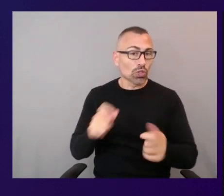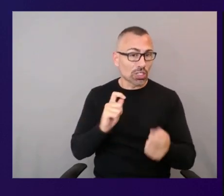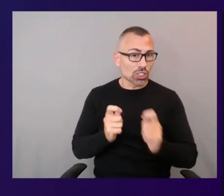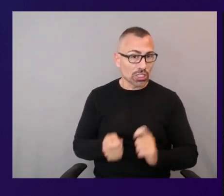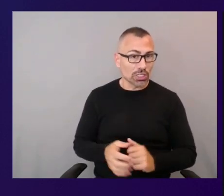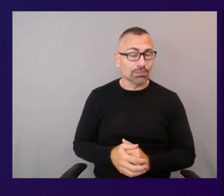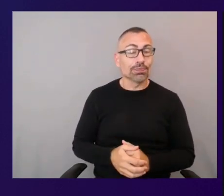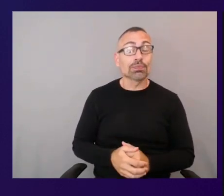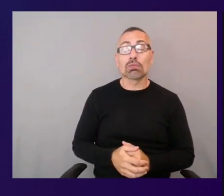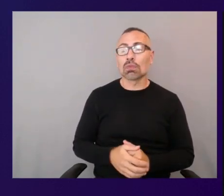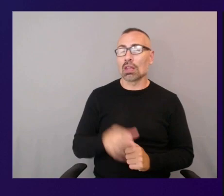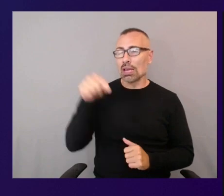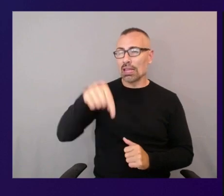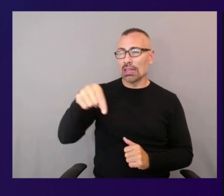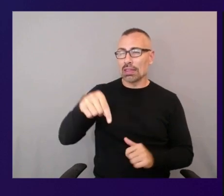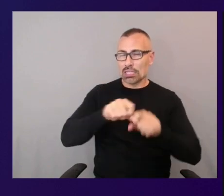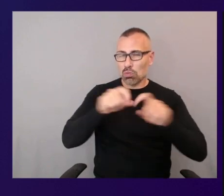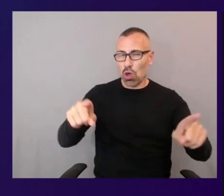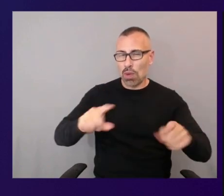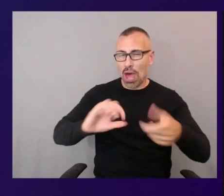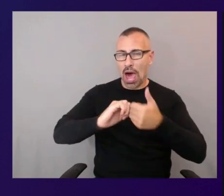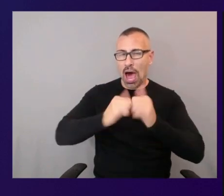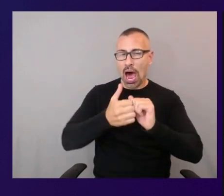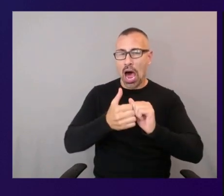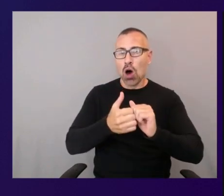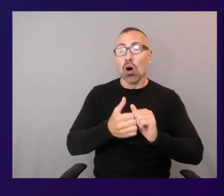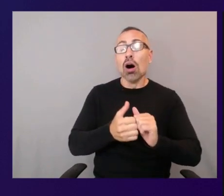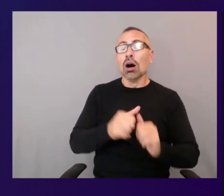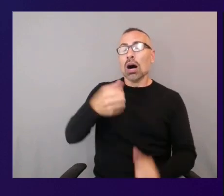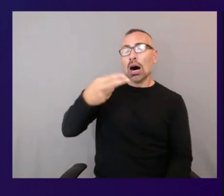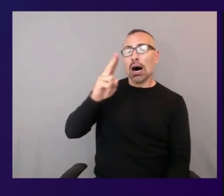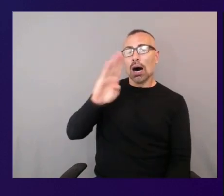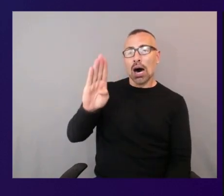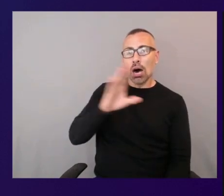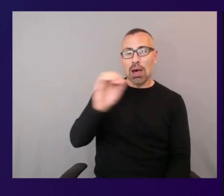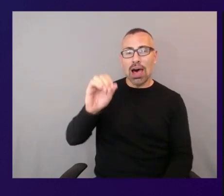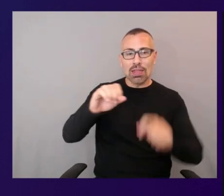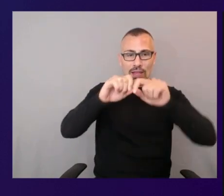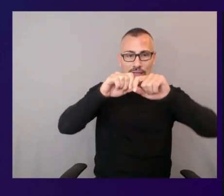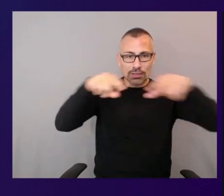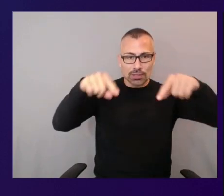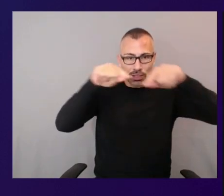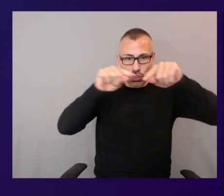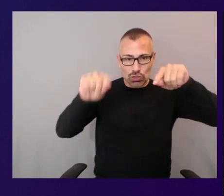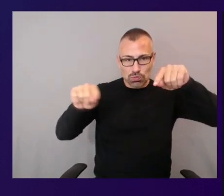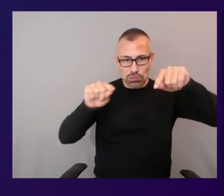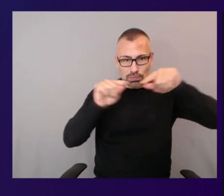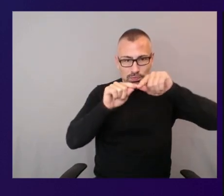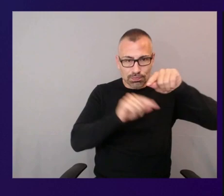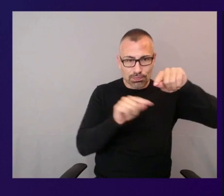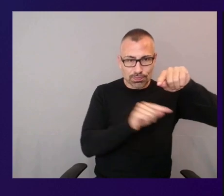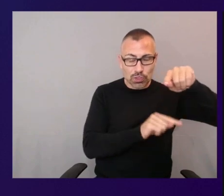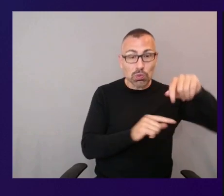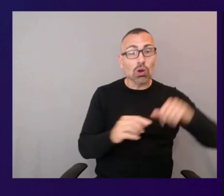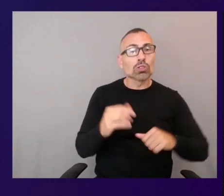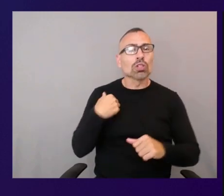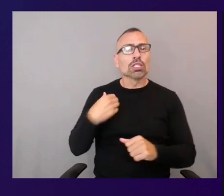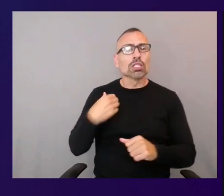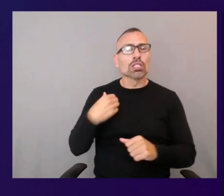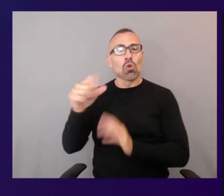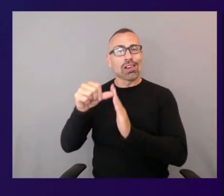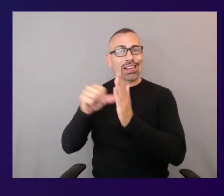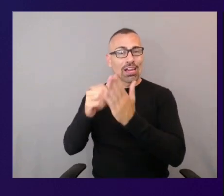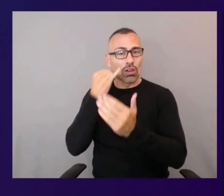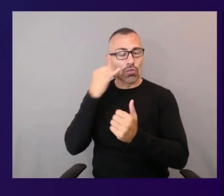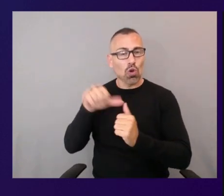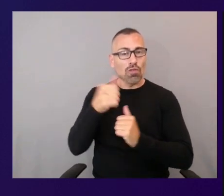deployment this is for the hub account if you do have multiple accounts that you're going to deploy this into you would put your organization id here and then if you've